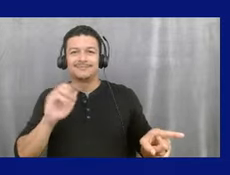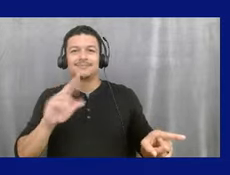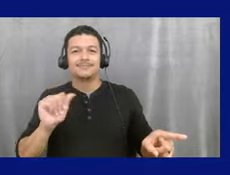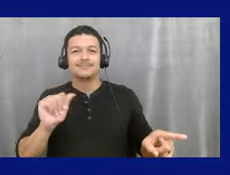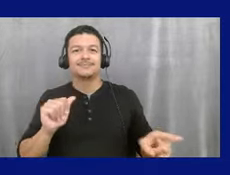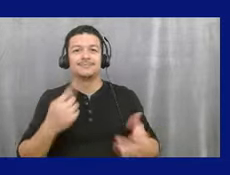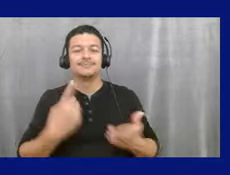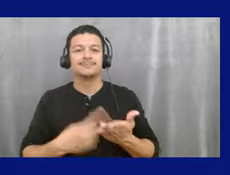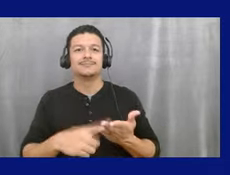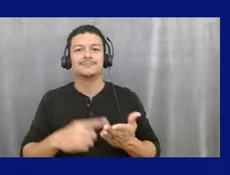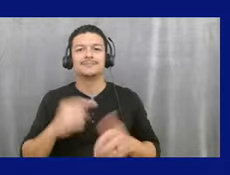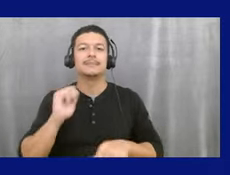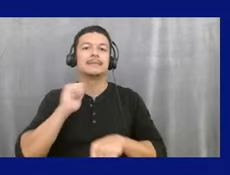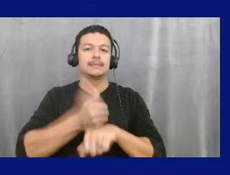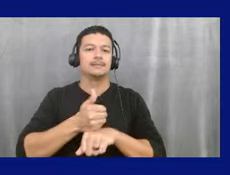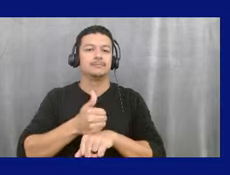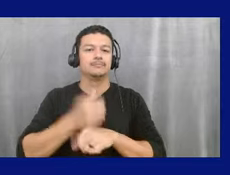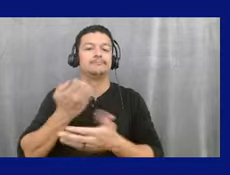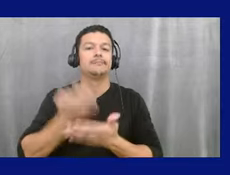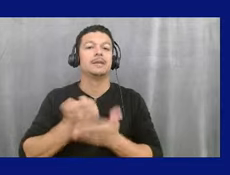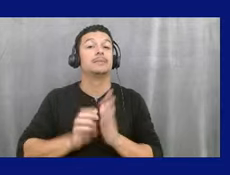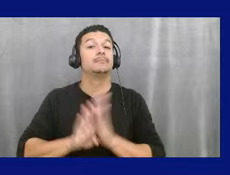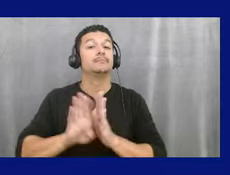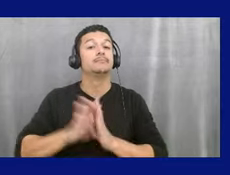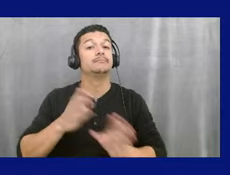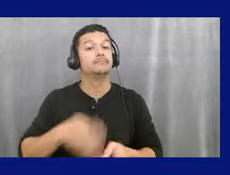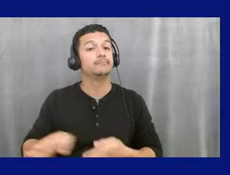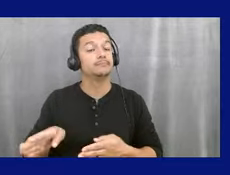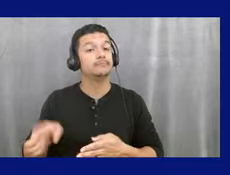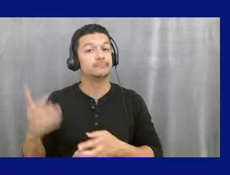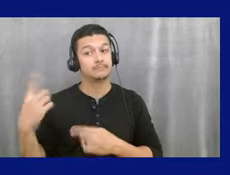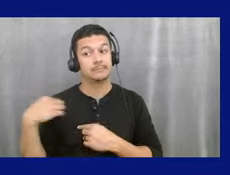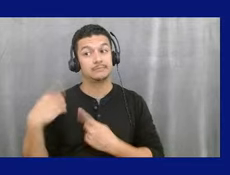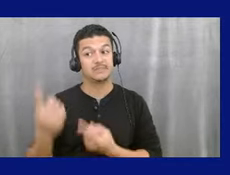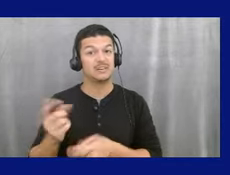economic development plan. Um, we've been working with the, uh,